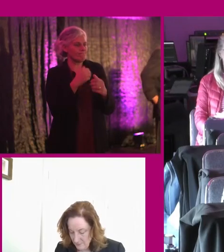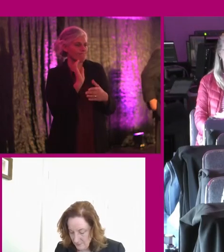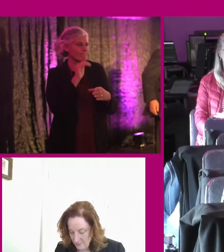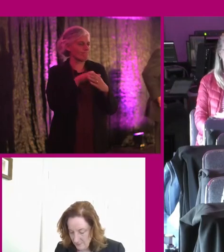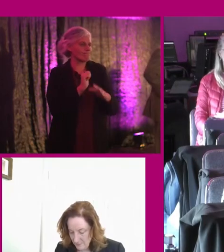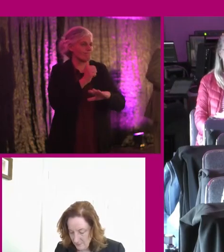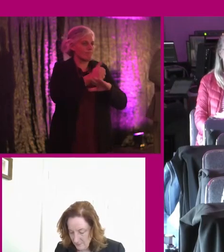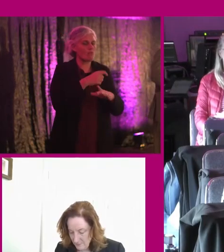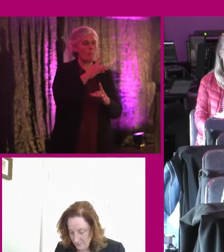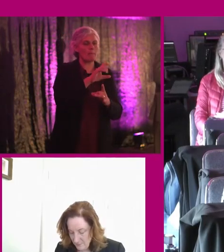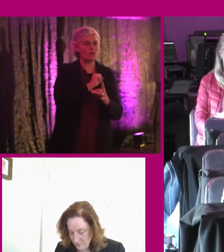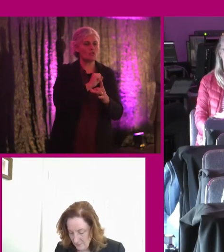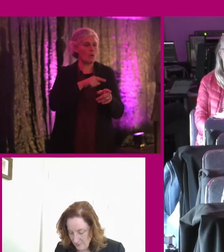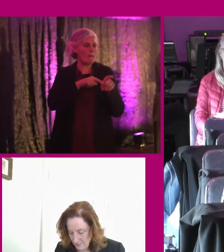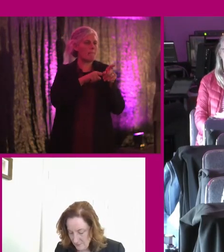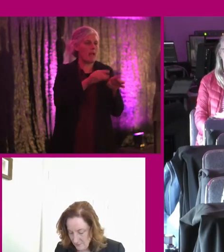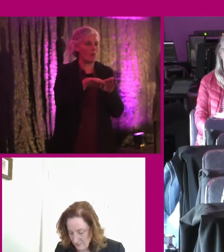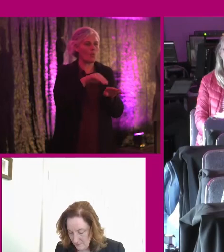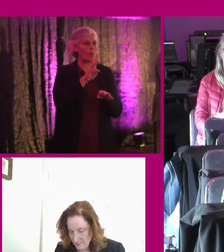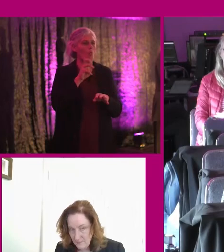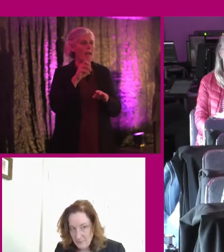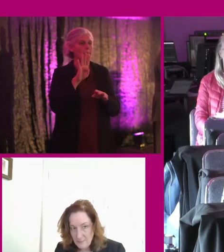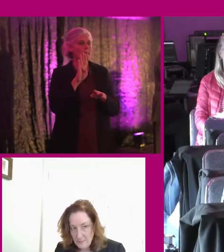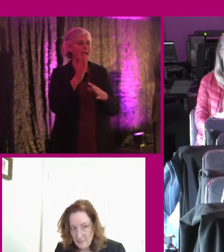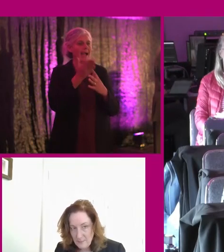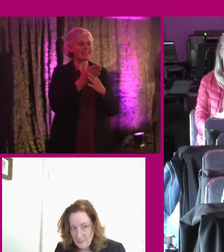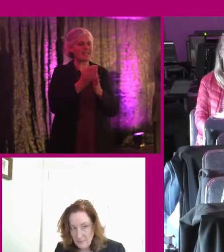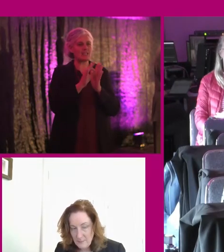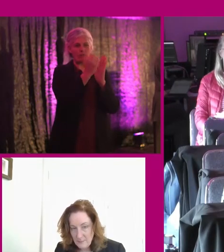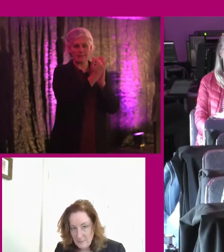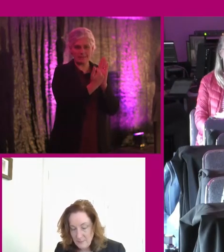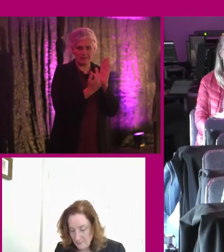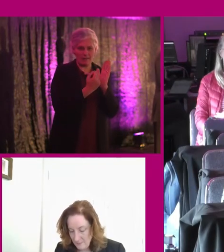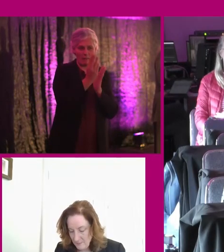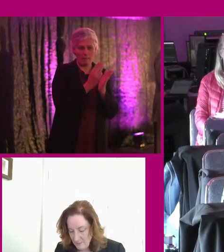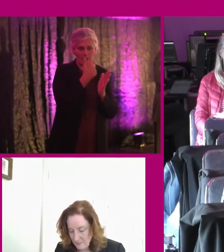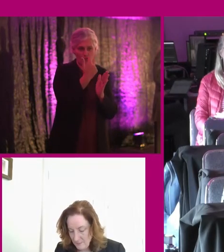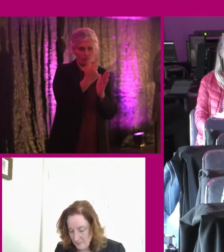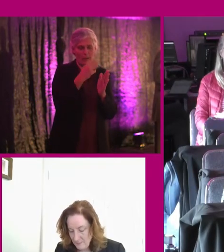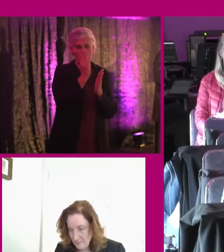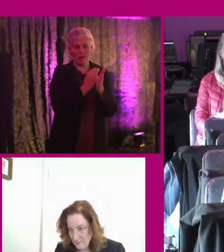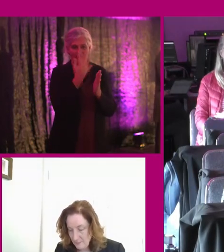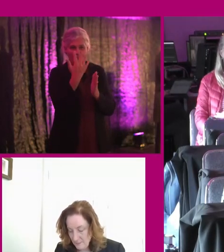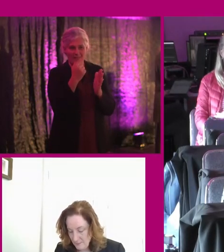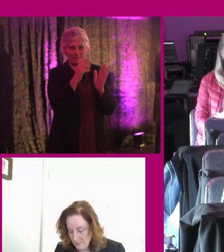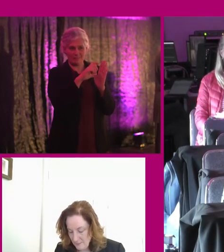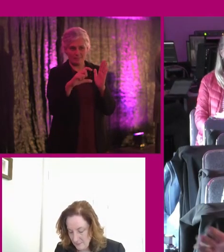for ensuring compliance with the Web Accessibility Directive, Part 3 and Part 5?